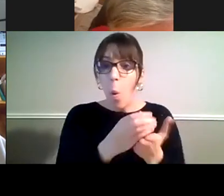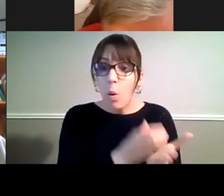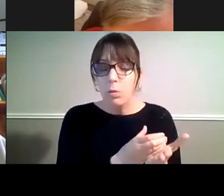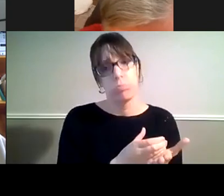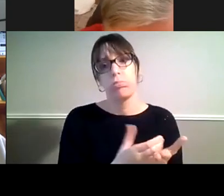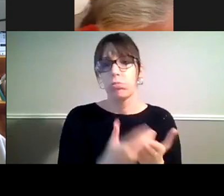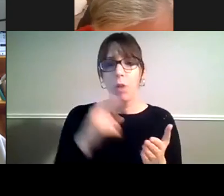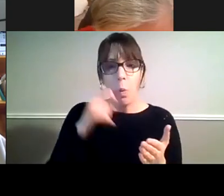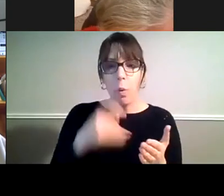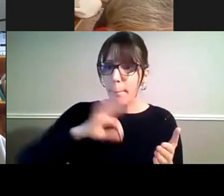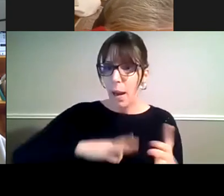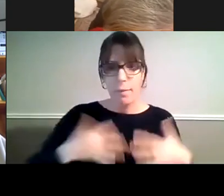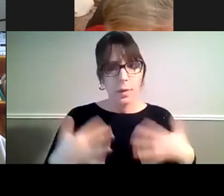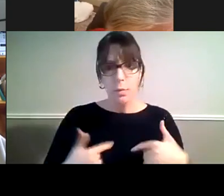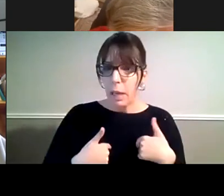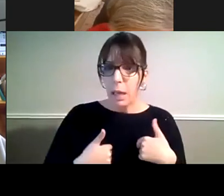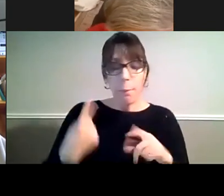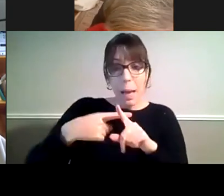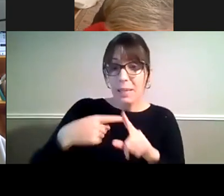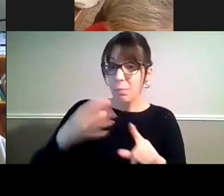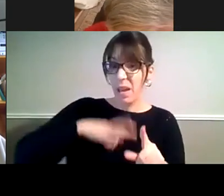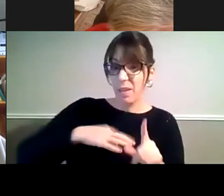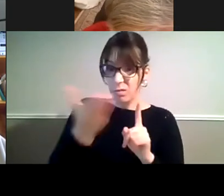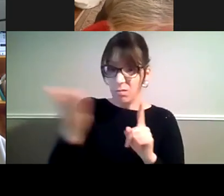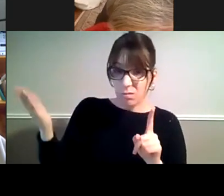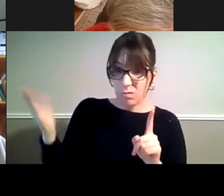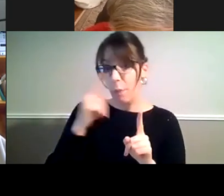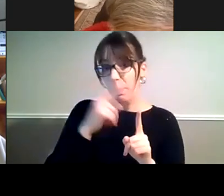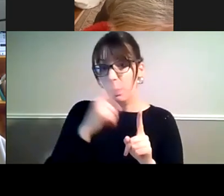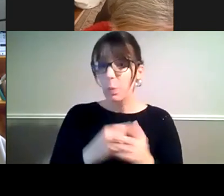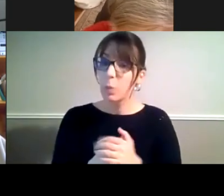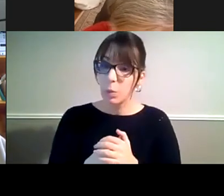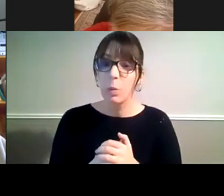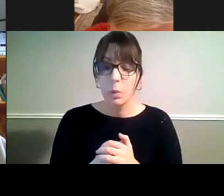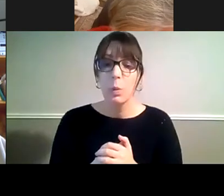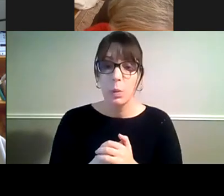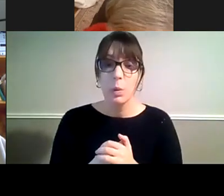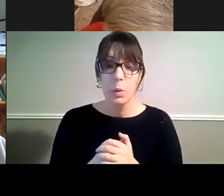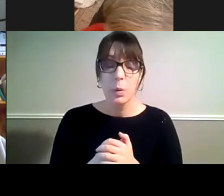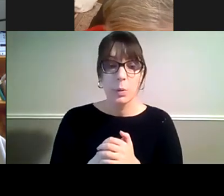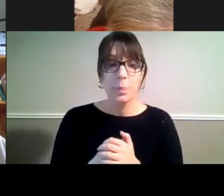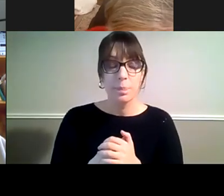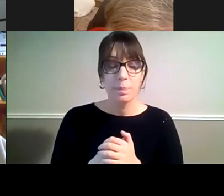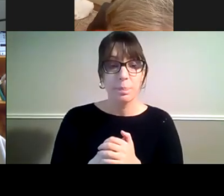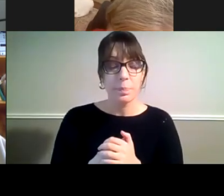not only me but other people and therefore helping people within their community and